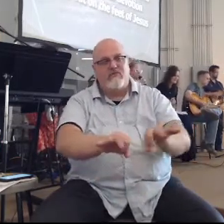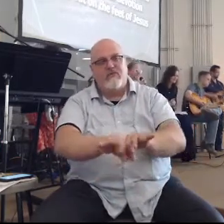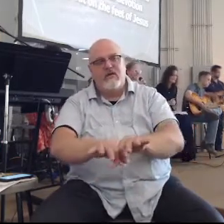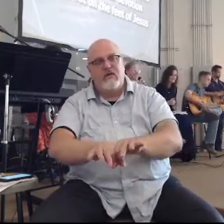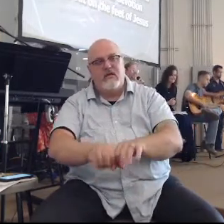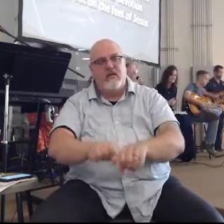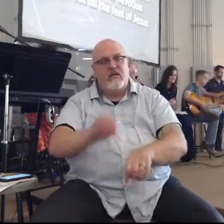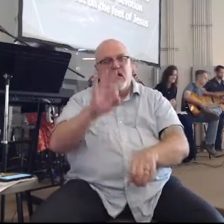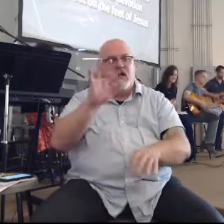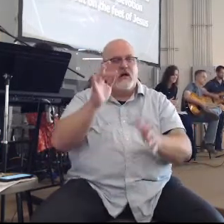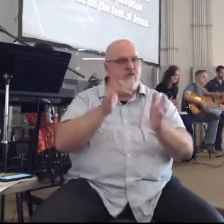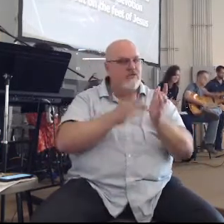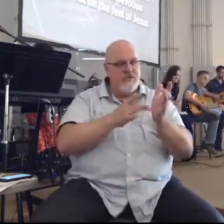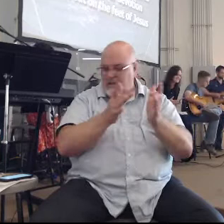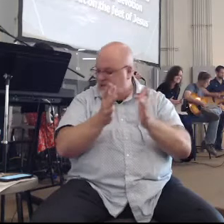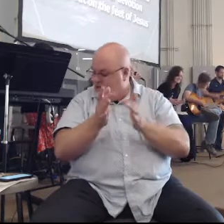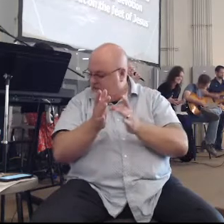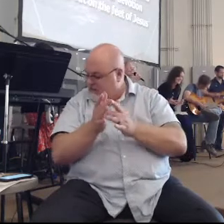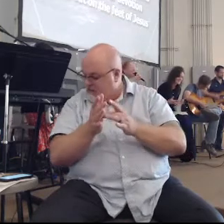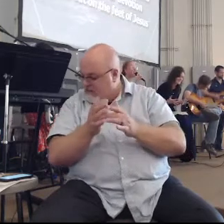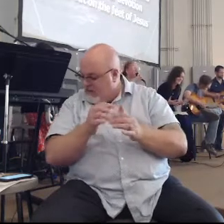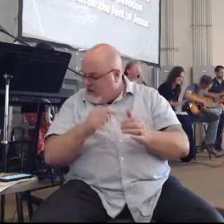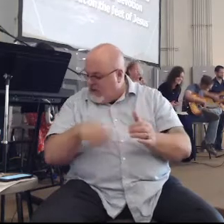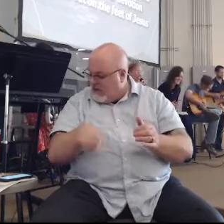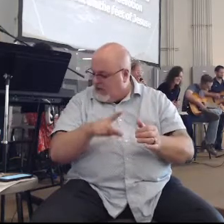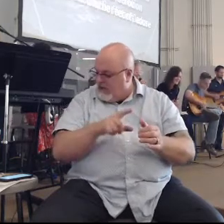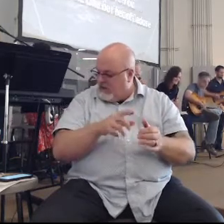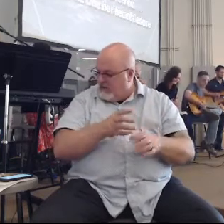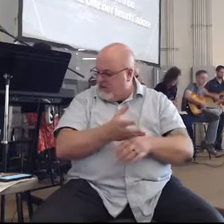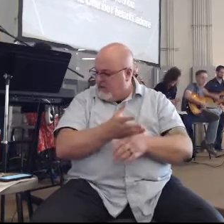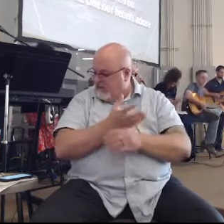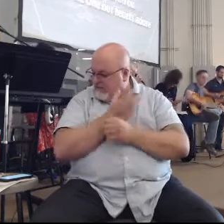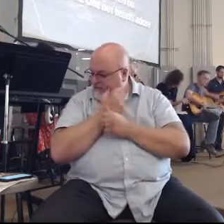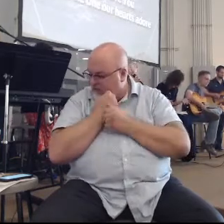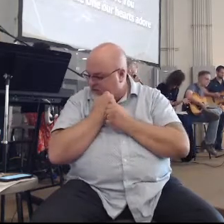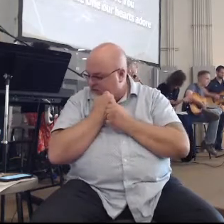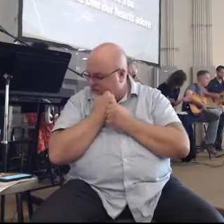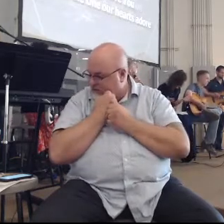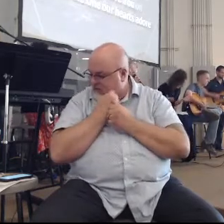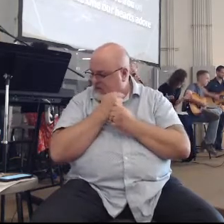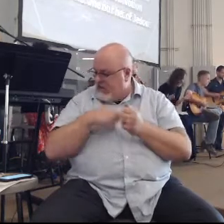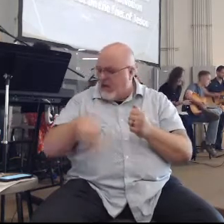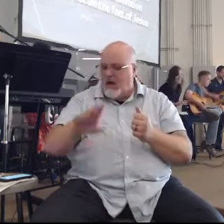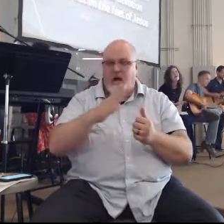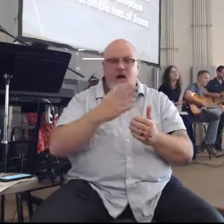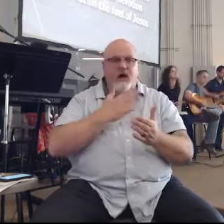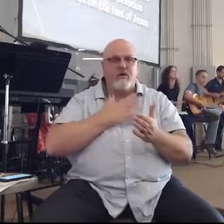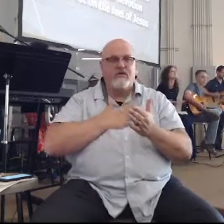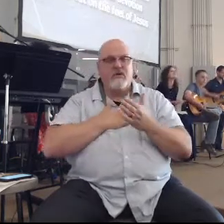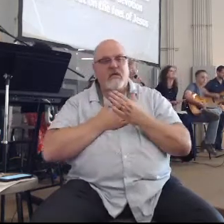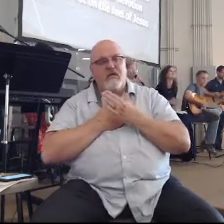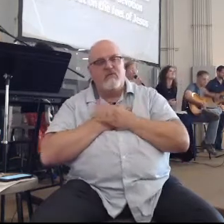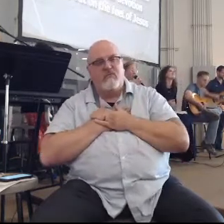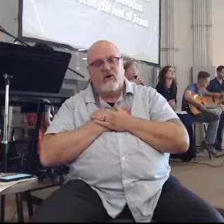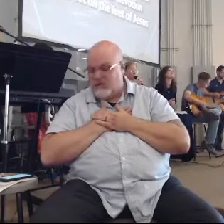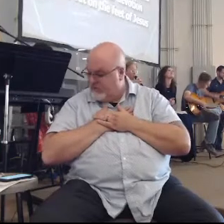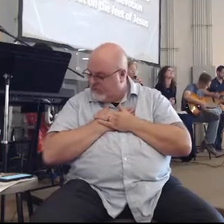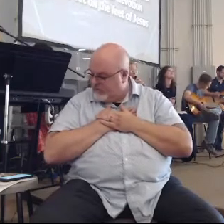the feet of Jesus And our affection, our